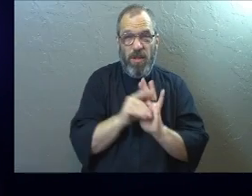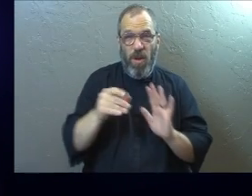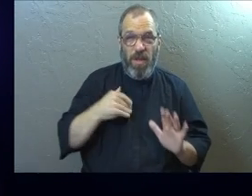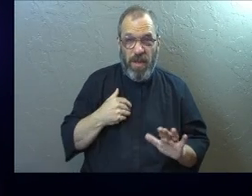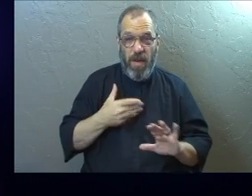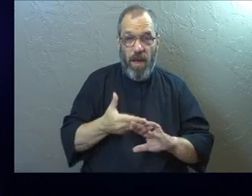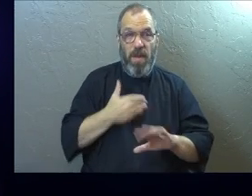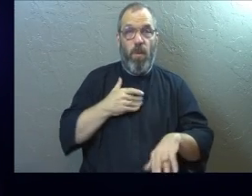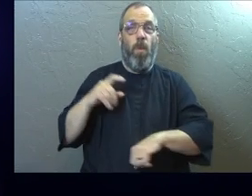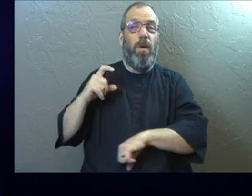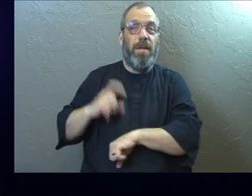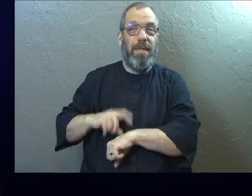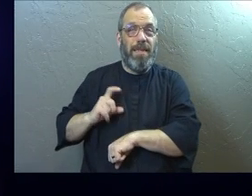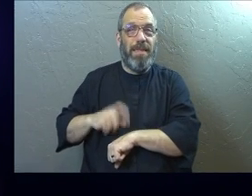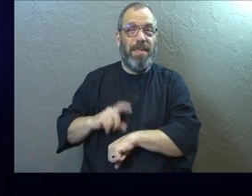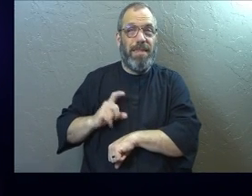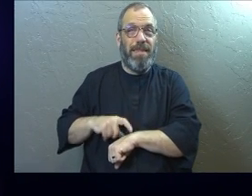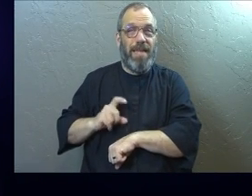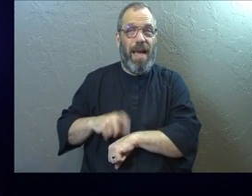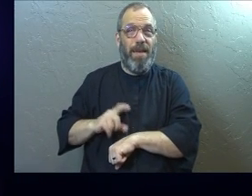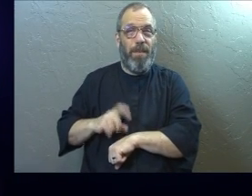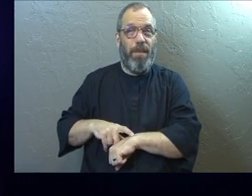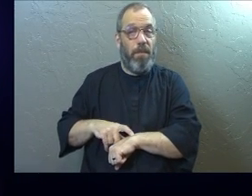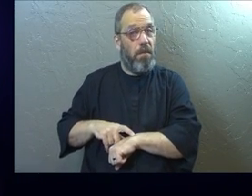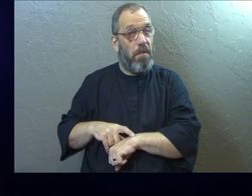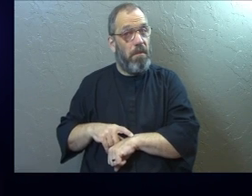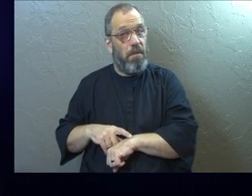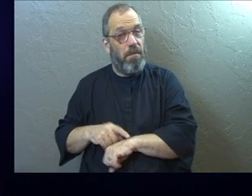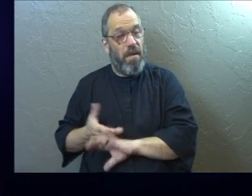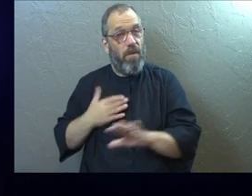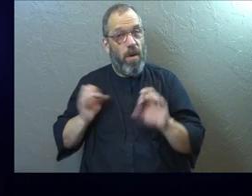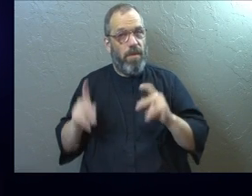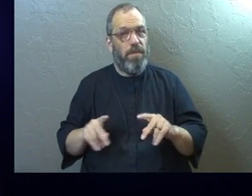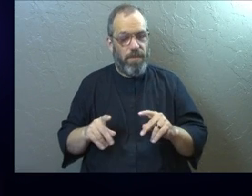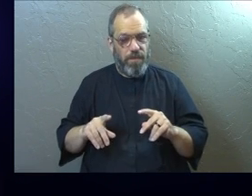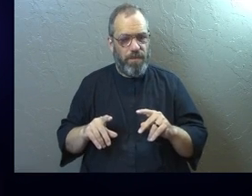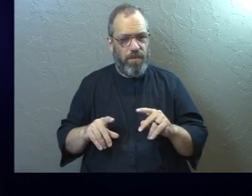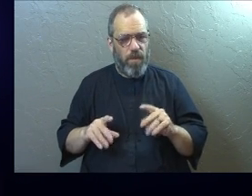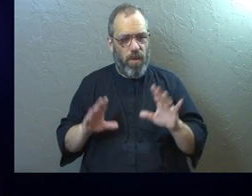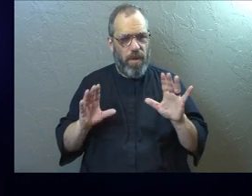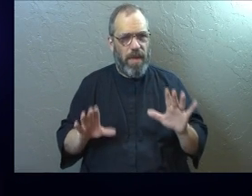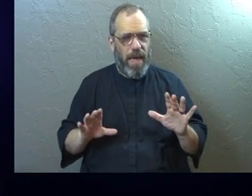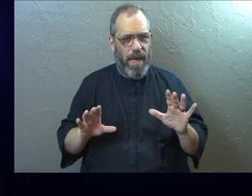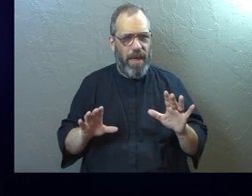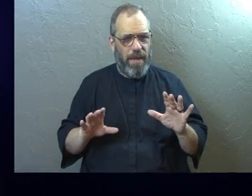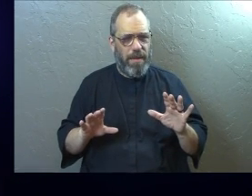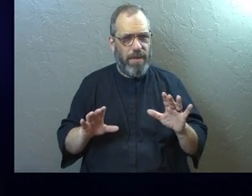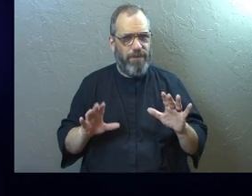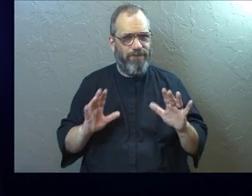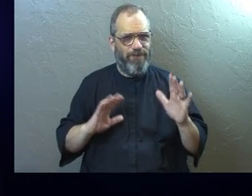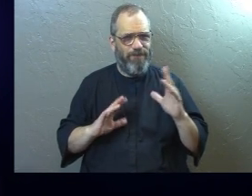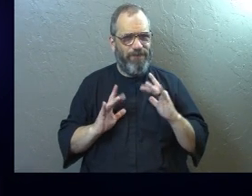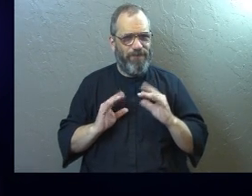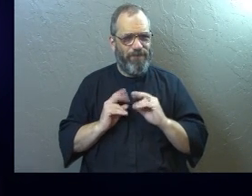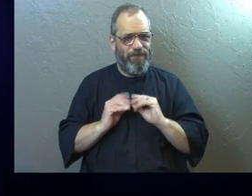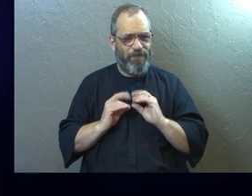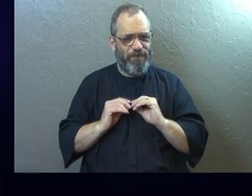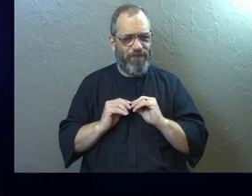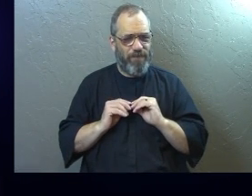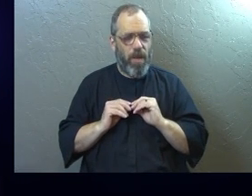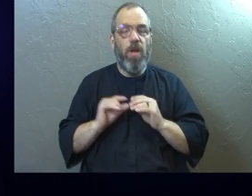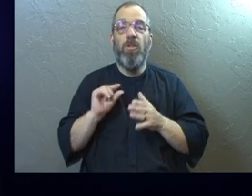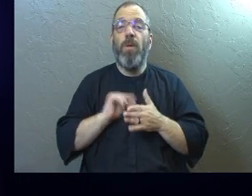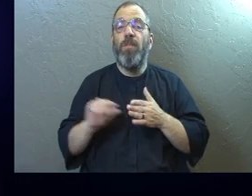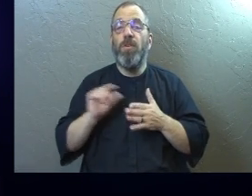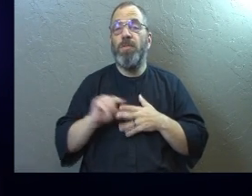Even before they had a chance? It starts to bring us to some troubling stuff. So here's